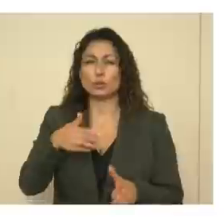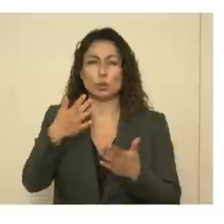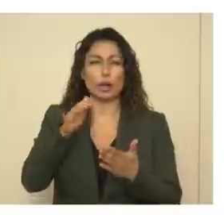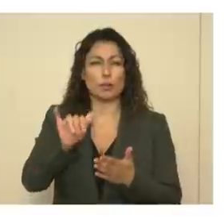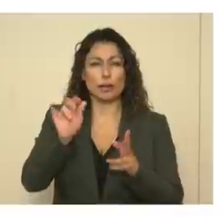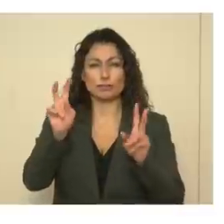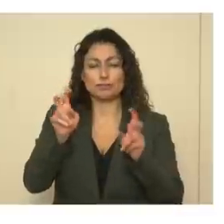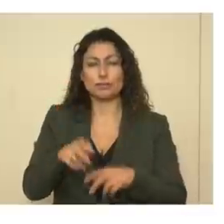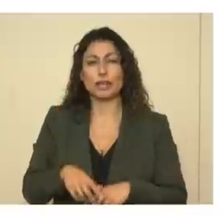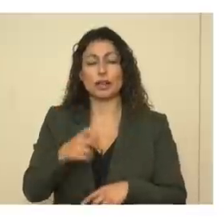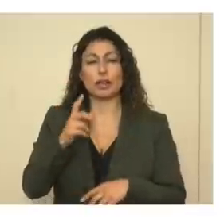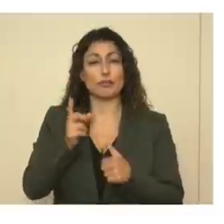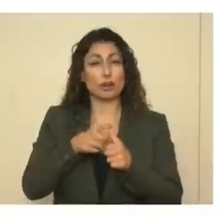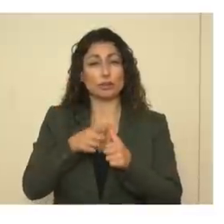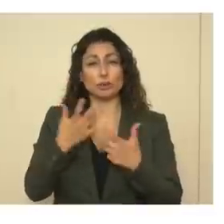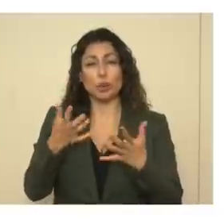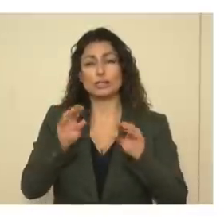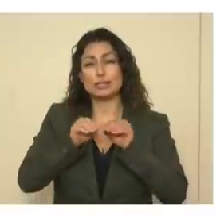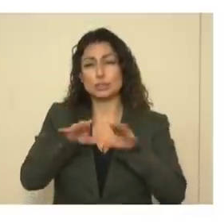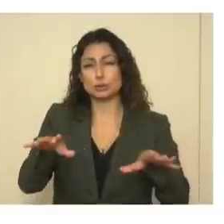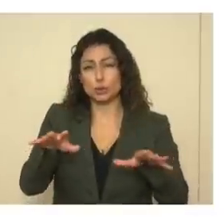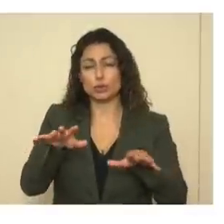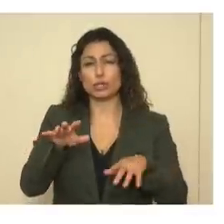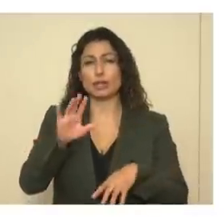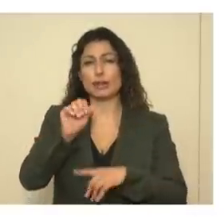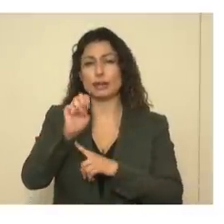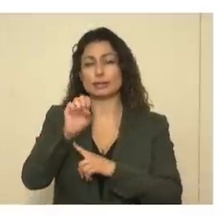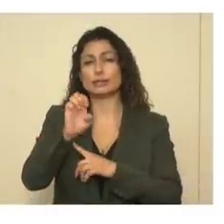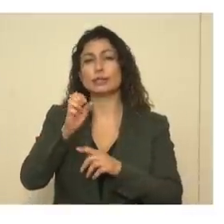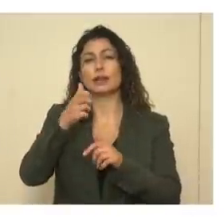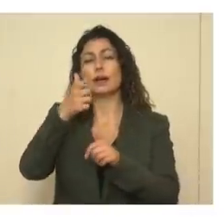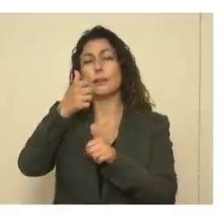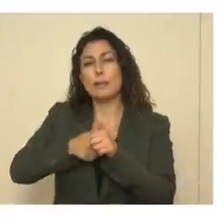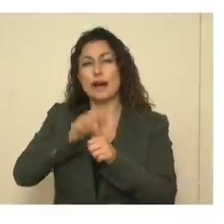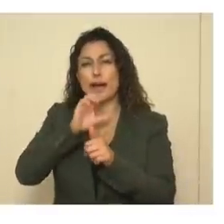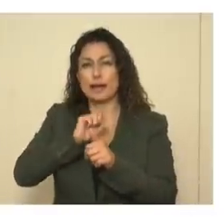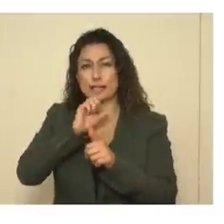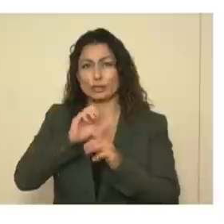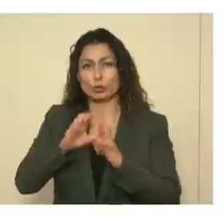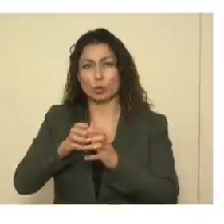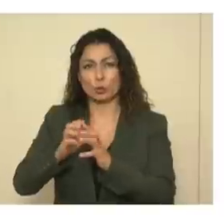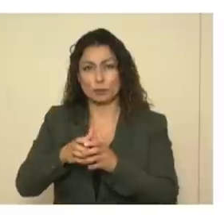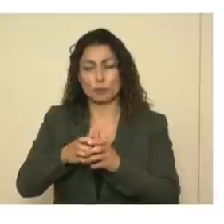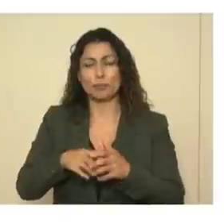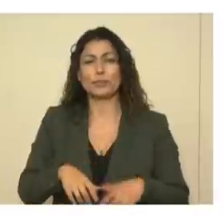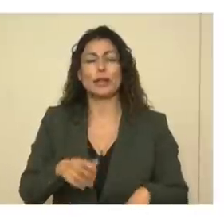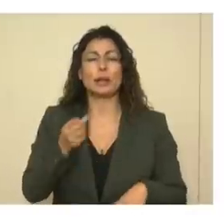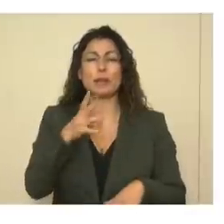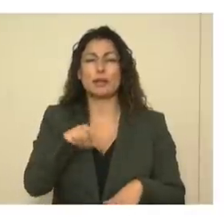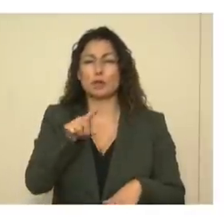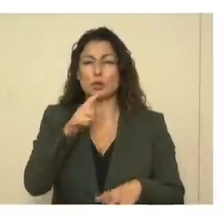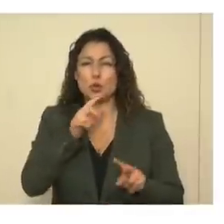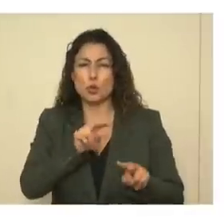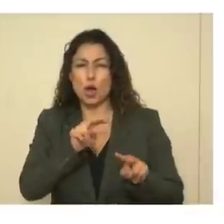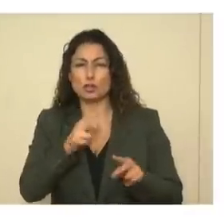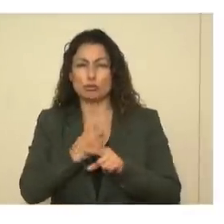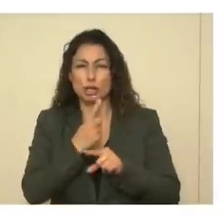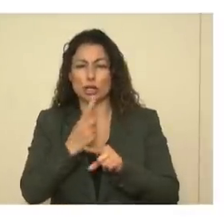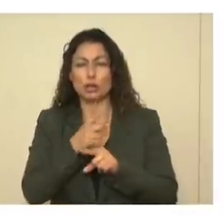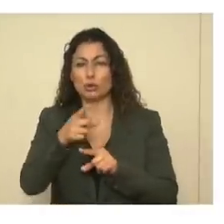First is the distribution of cases by age group. And those of you who have been watching regularly may remember